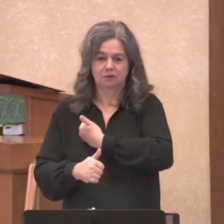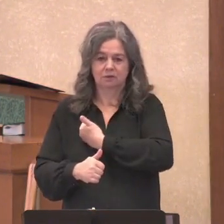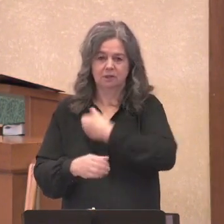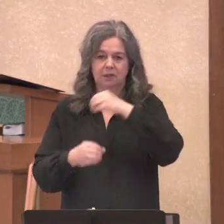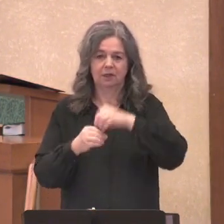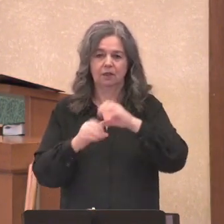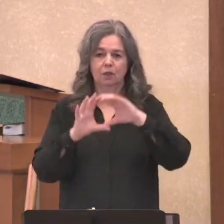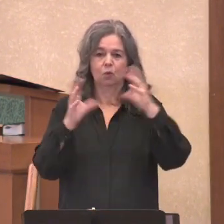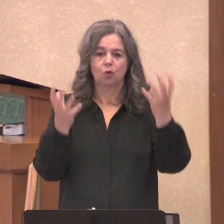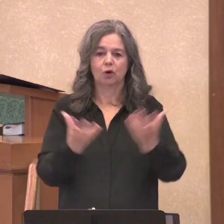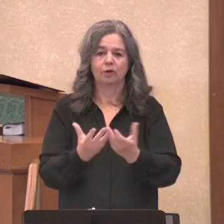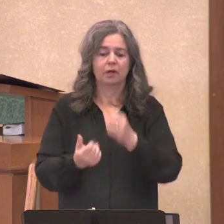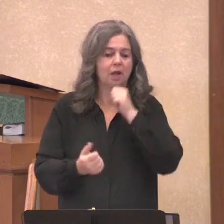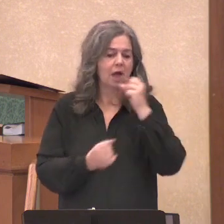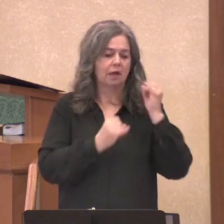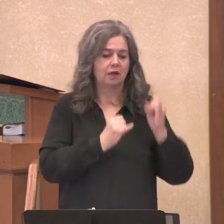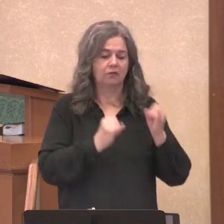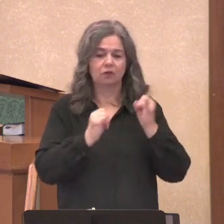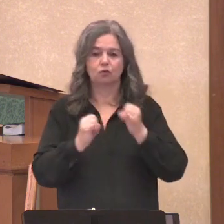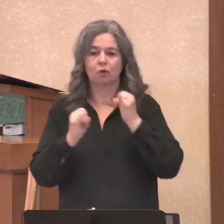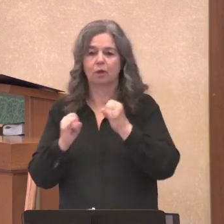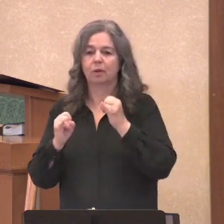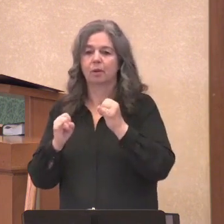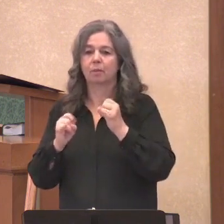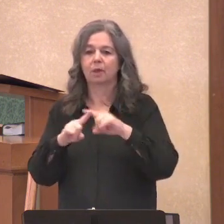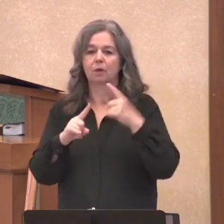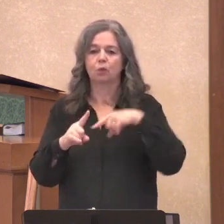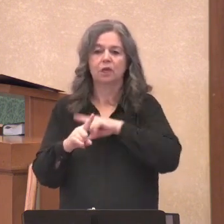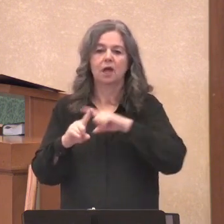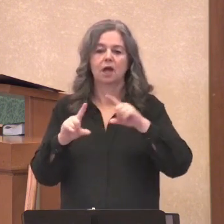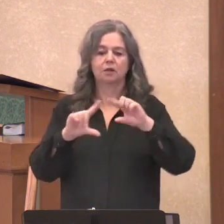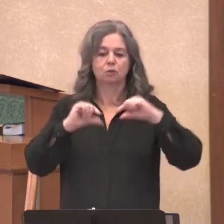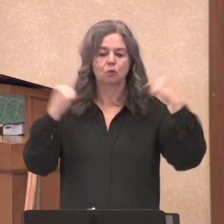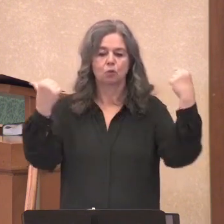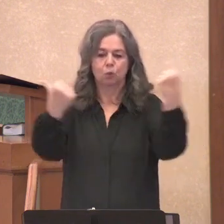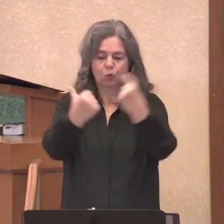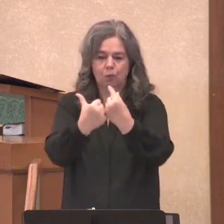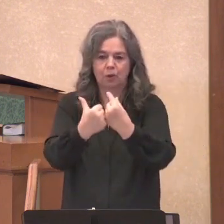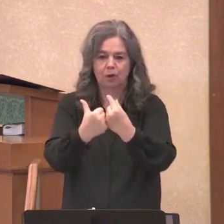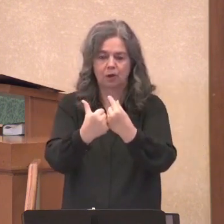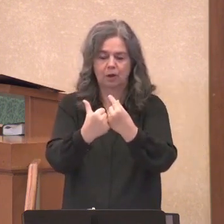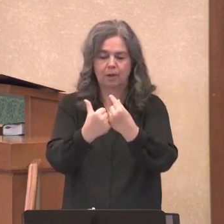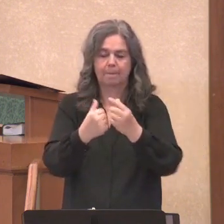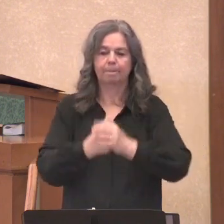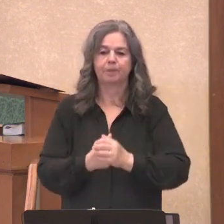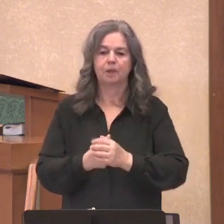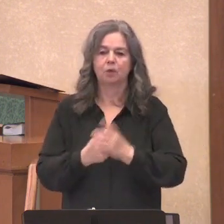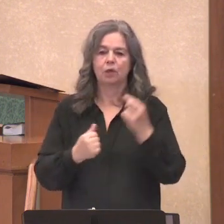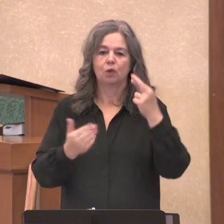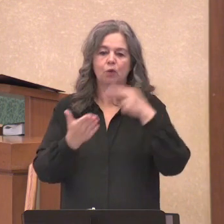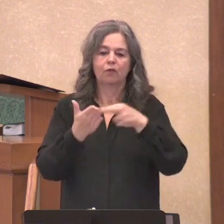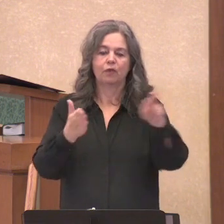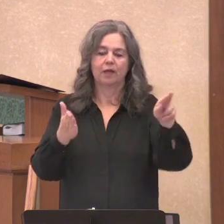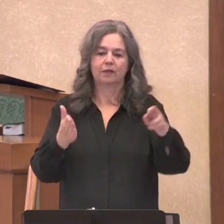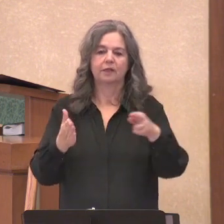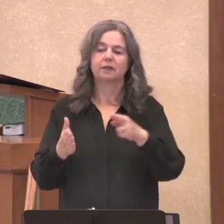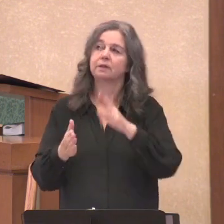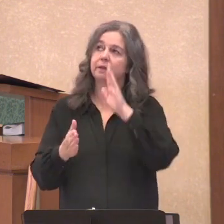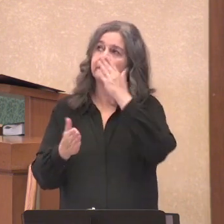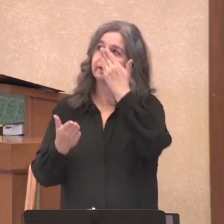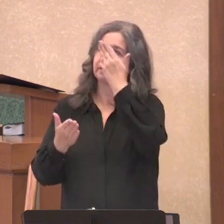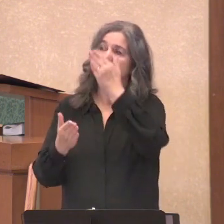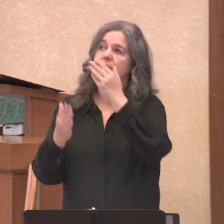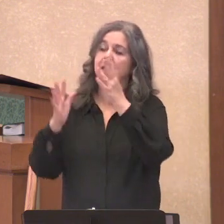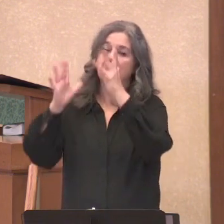individually but we as a congregation as people who reflect the light of Christ. It is always